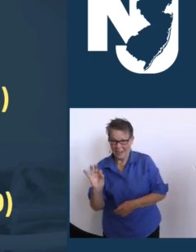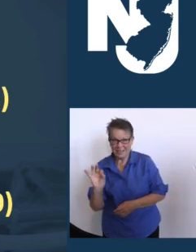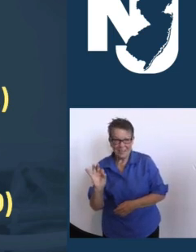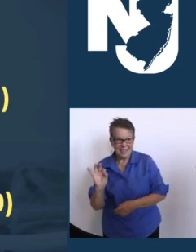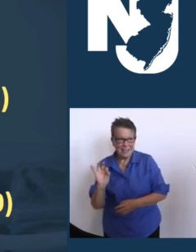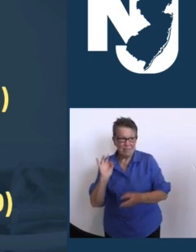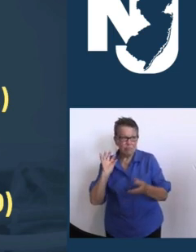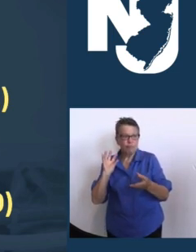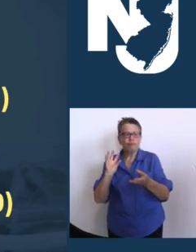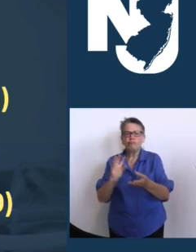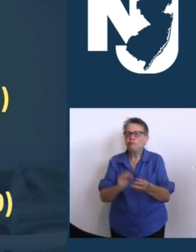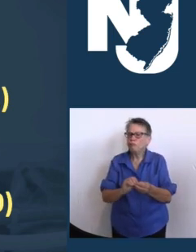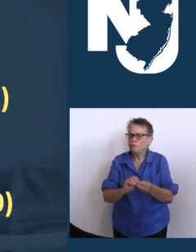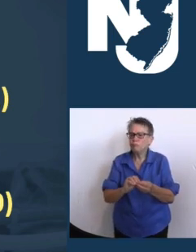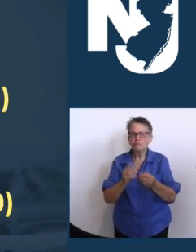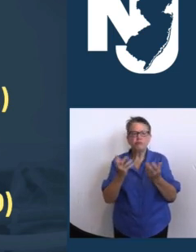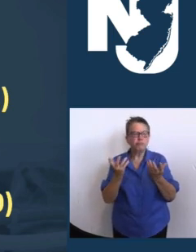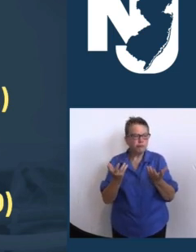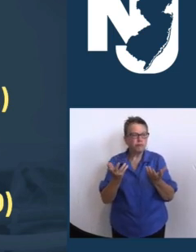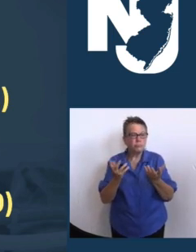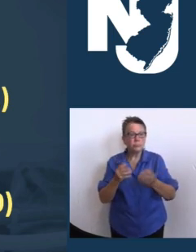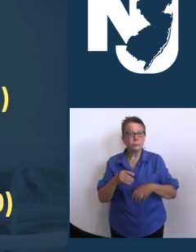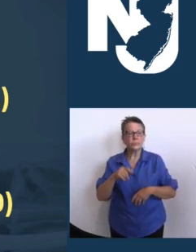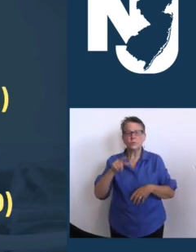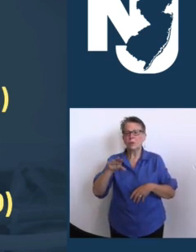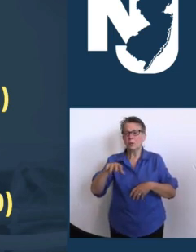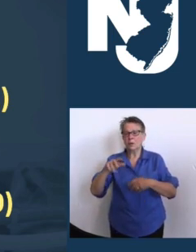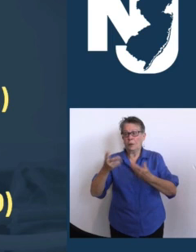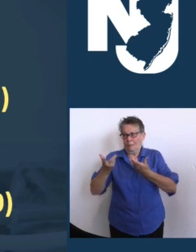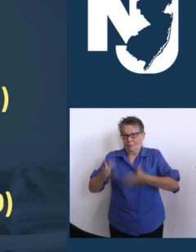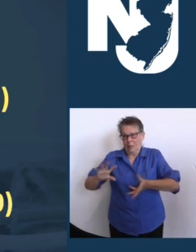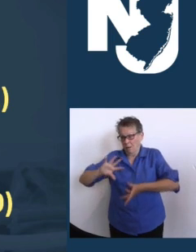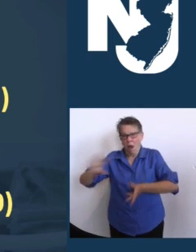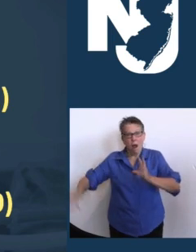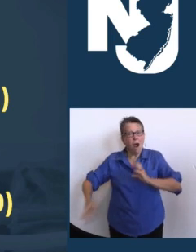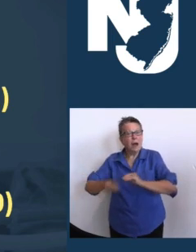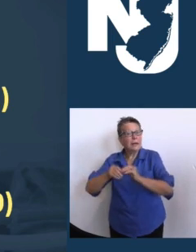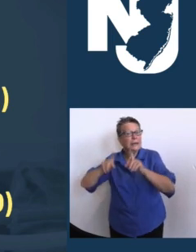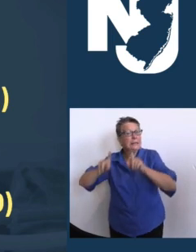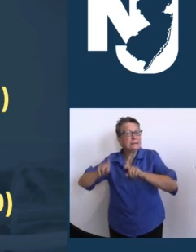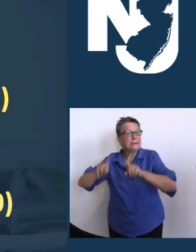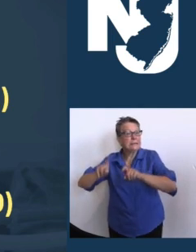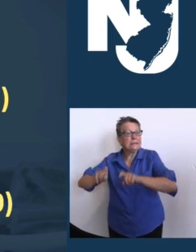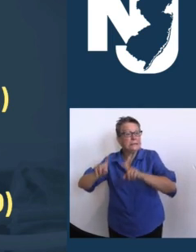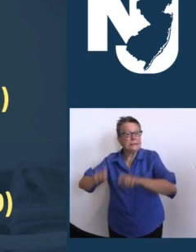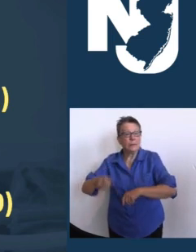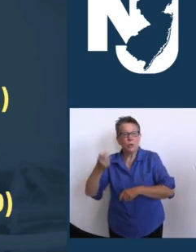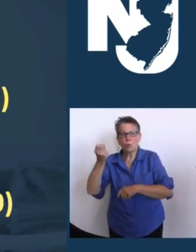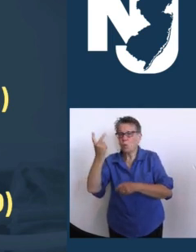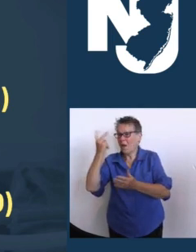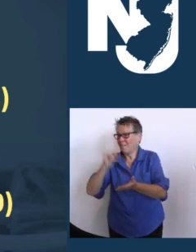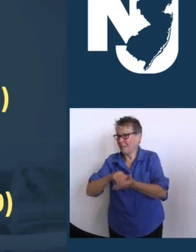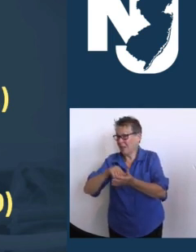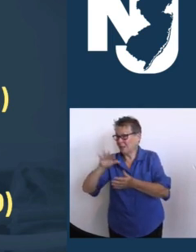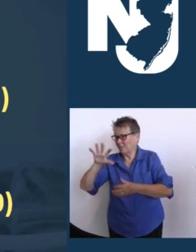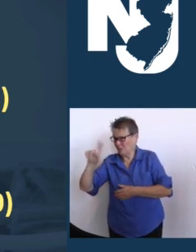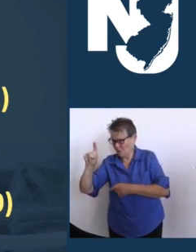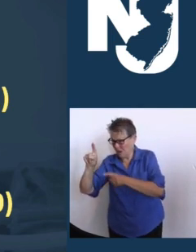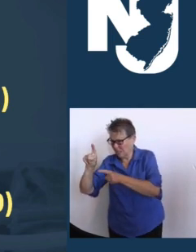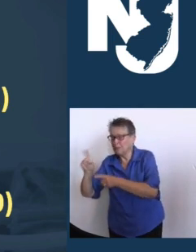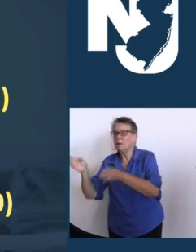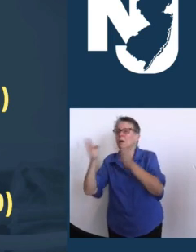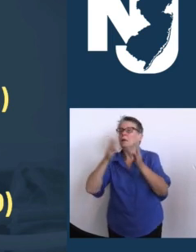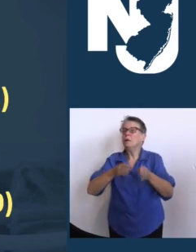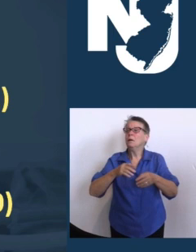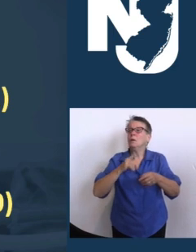But regardless, these figures show conclusively that the overwhelming number of individuals contracting the virus, going